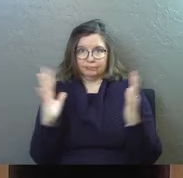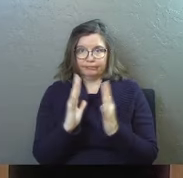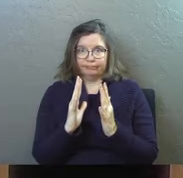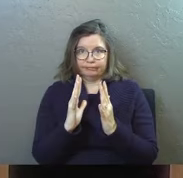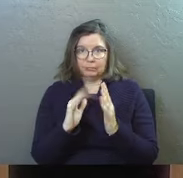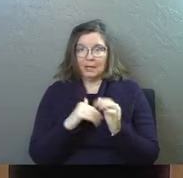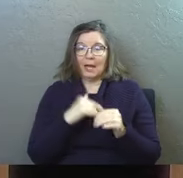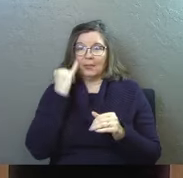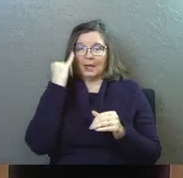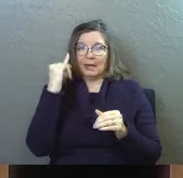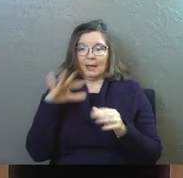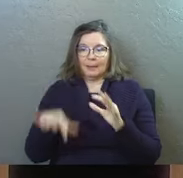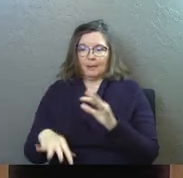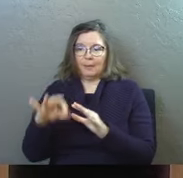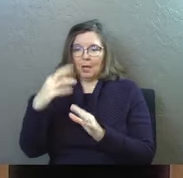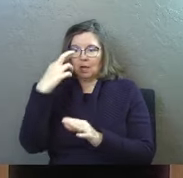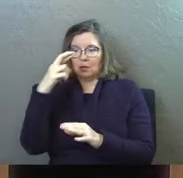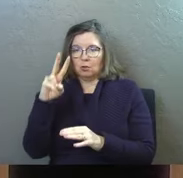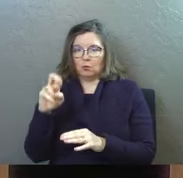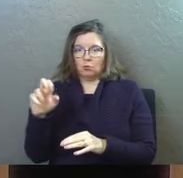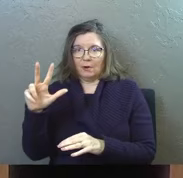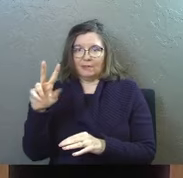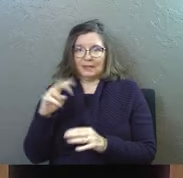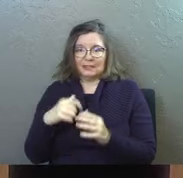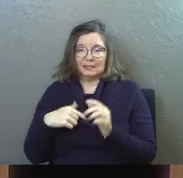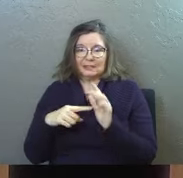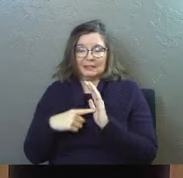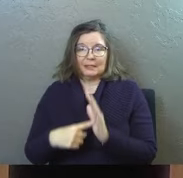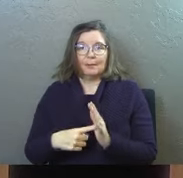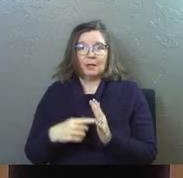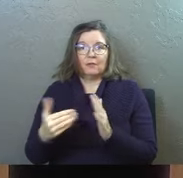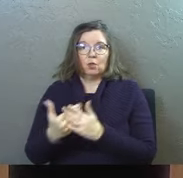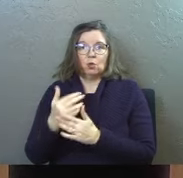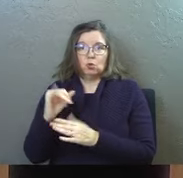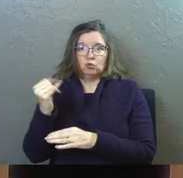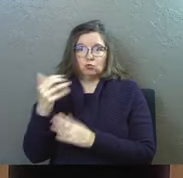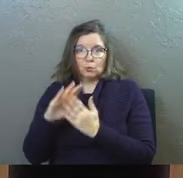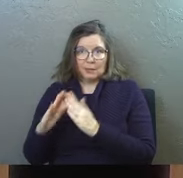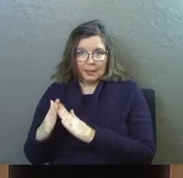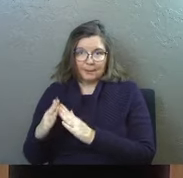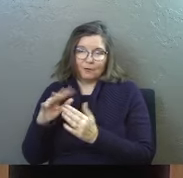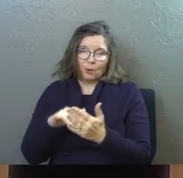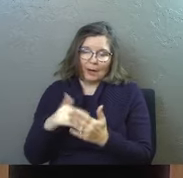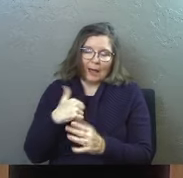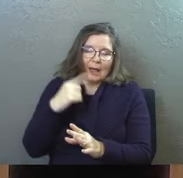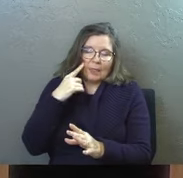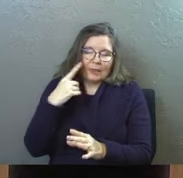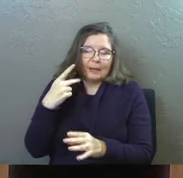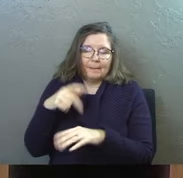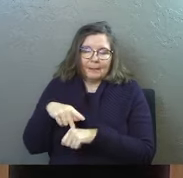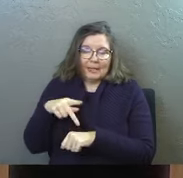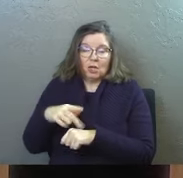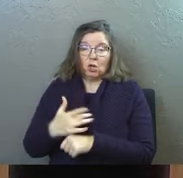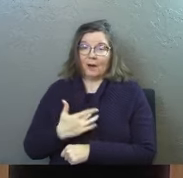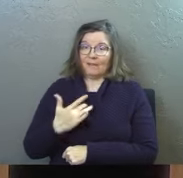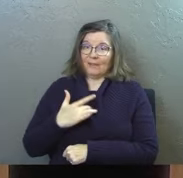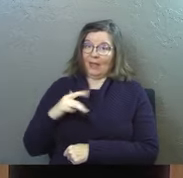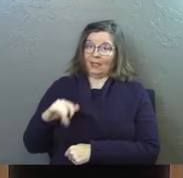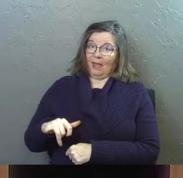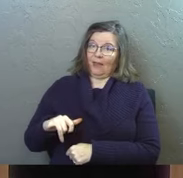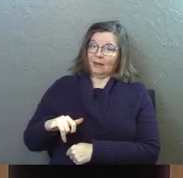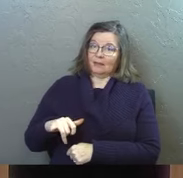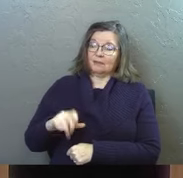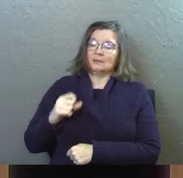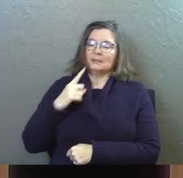gets picked up in Revelation in the symbolism of the New Jerusalem if you want to study that I think Peter felt that